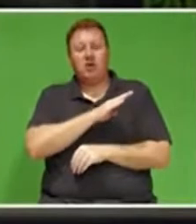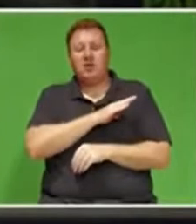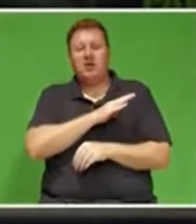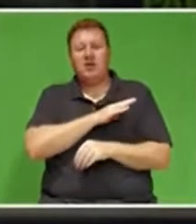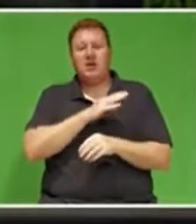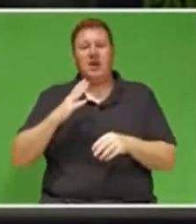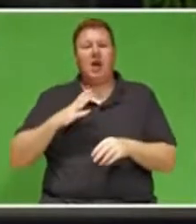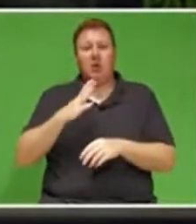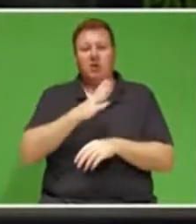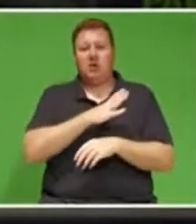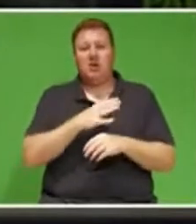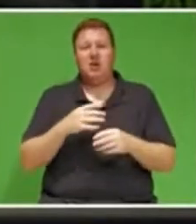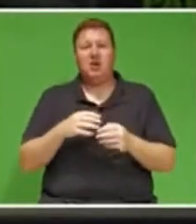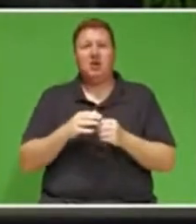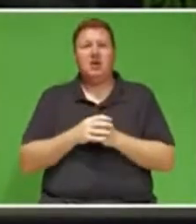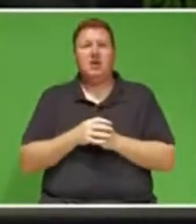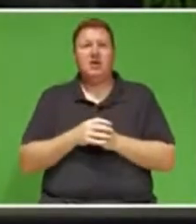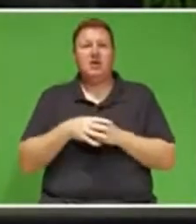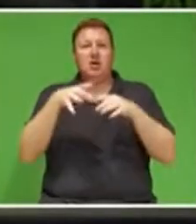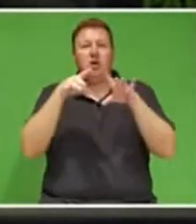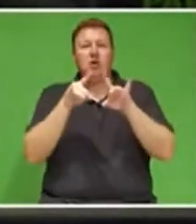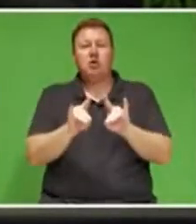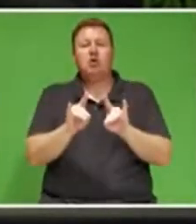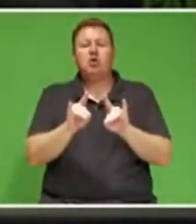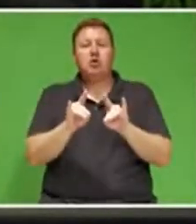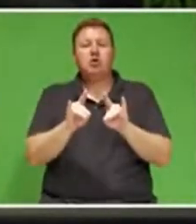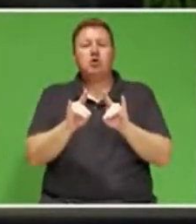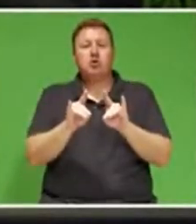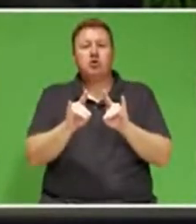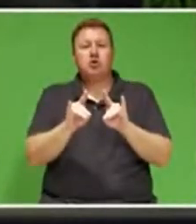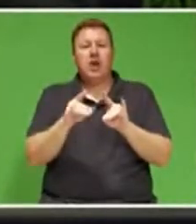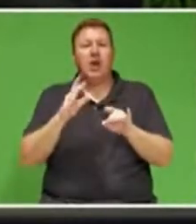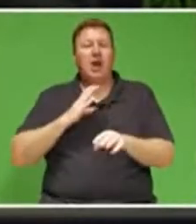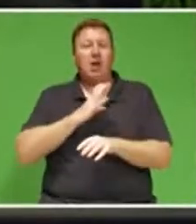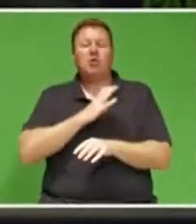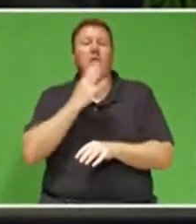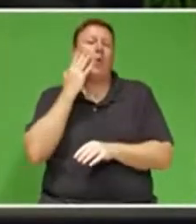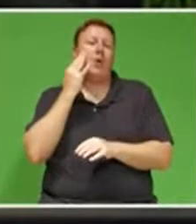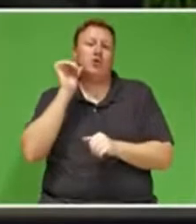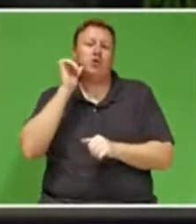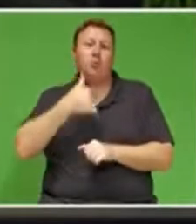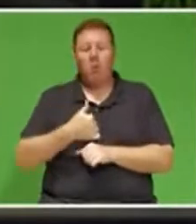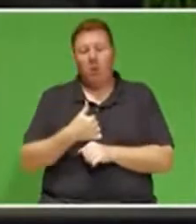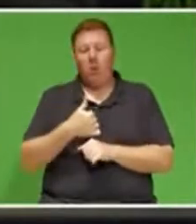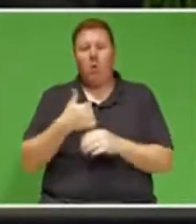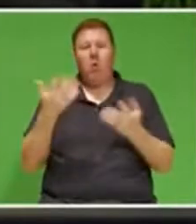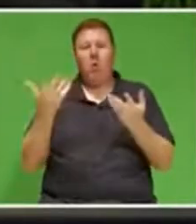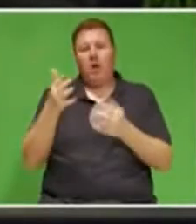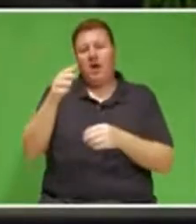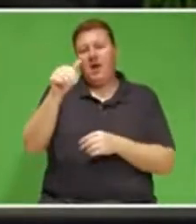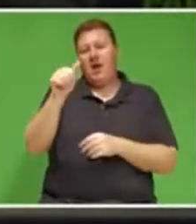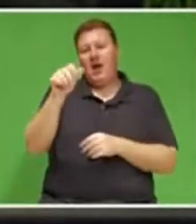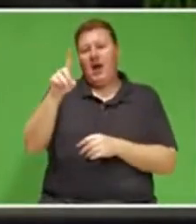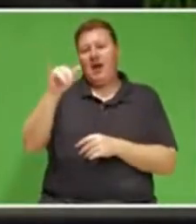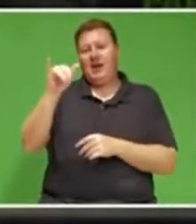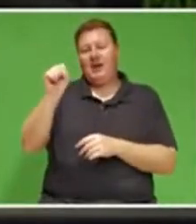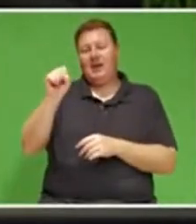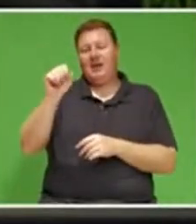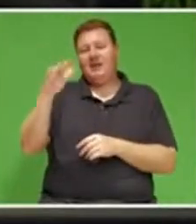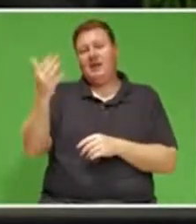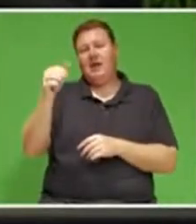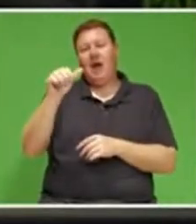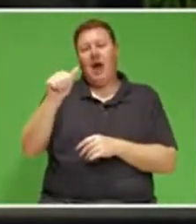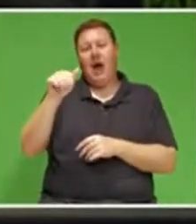Council in Addis Ababa tomorrow. Through our participation in the Peace and Security Council,